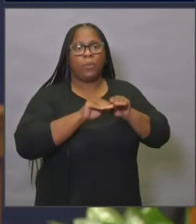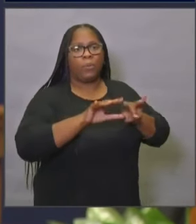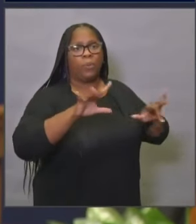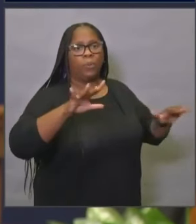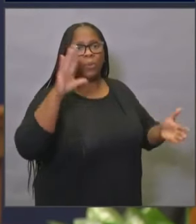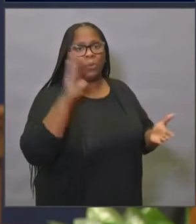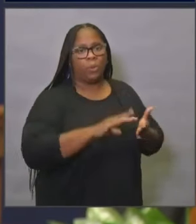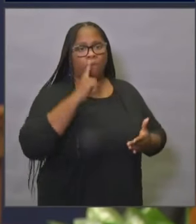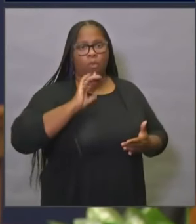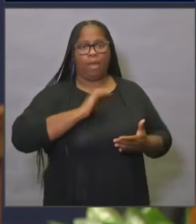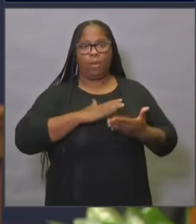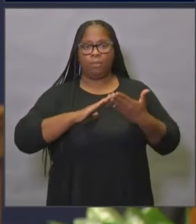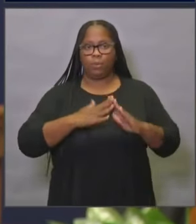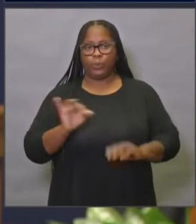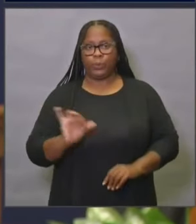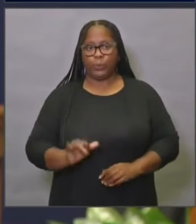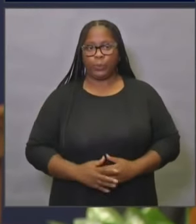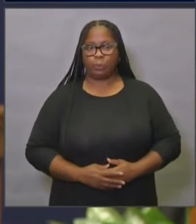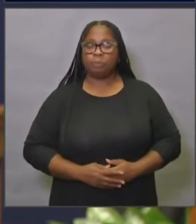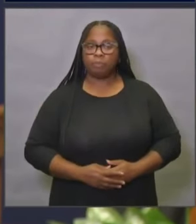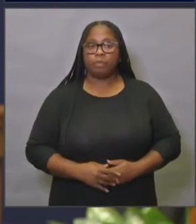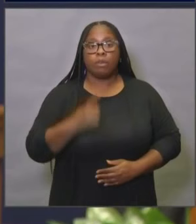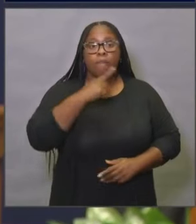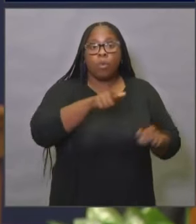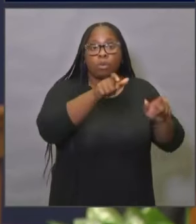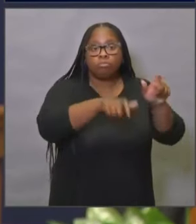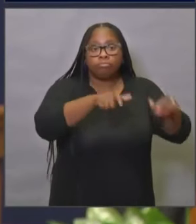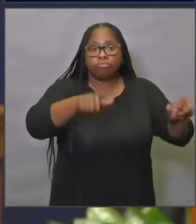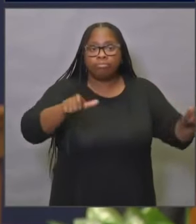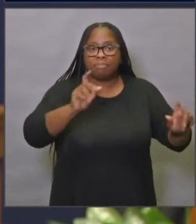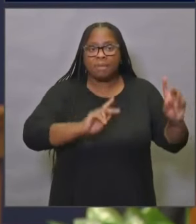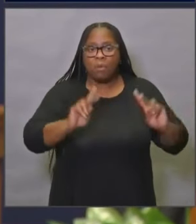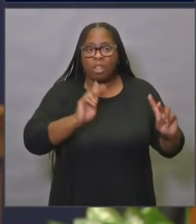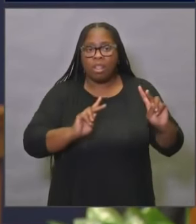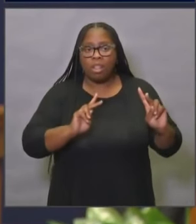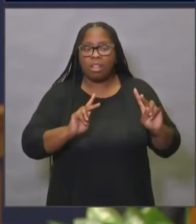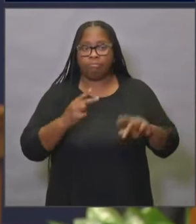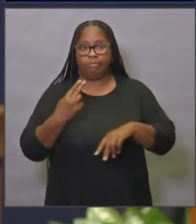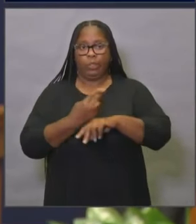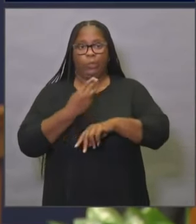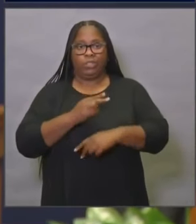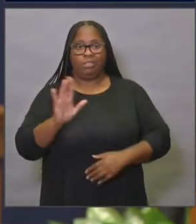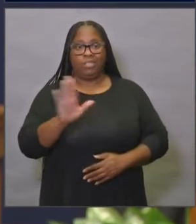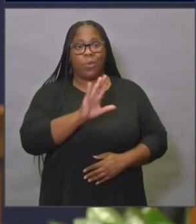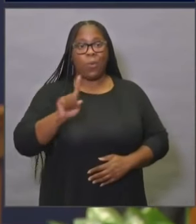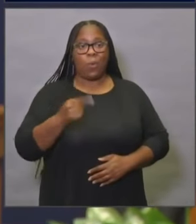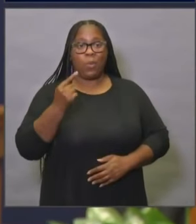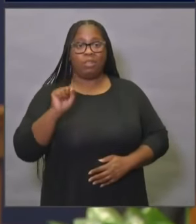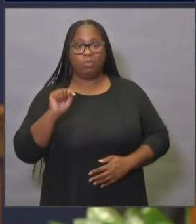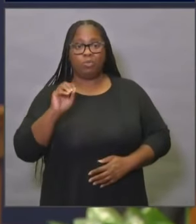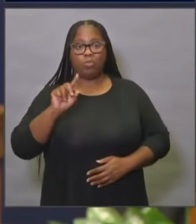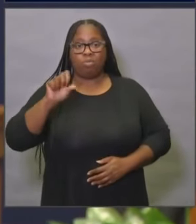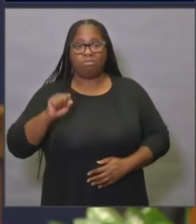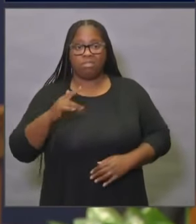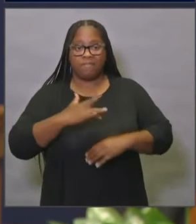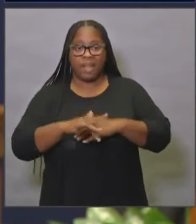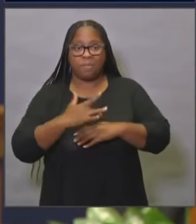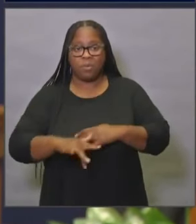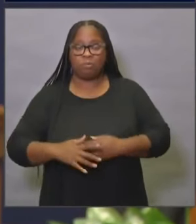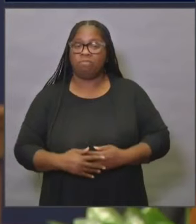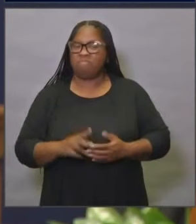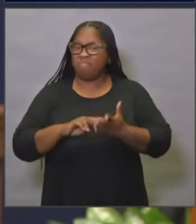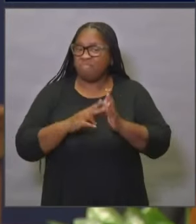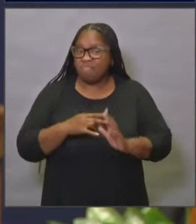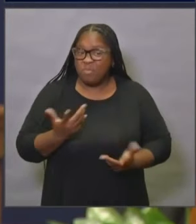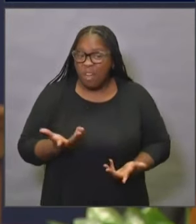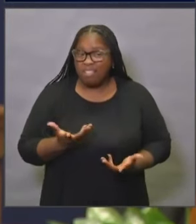communities. For individuals, this means using the only tools we have to slow the spread. It means not planning